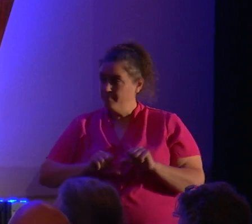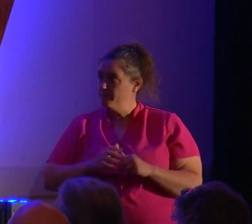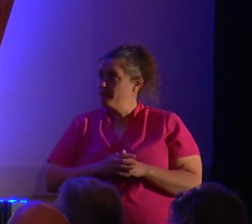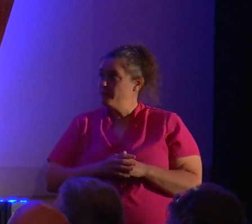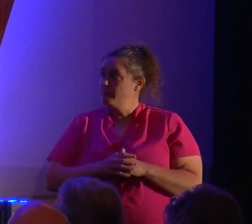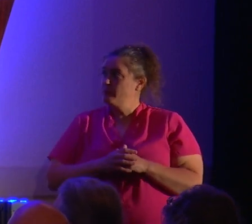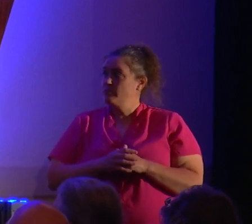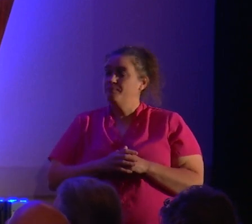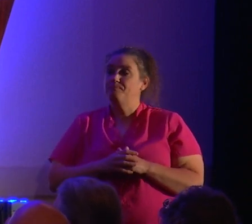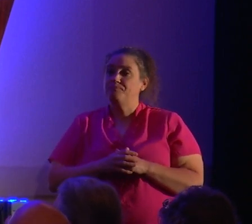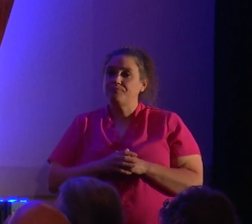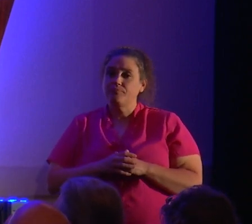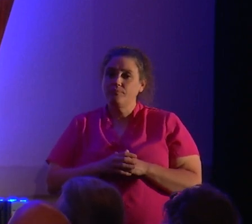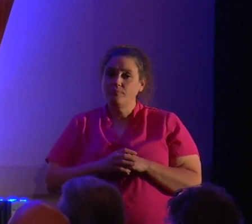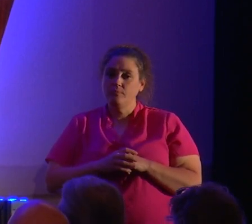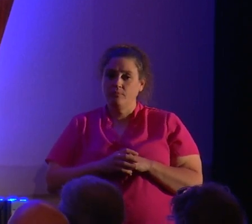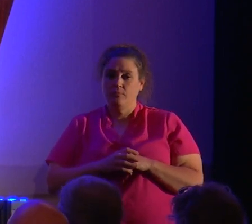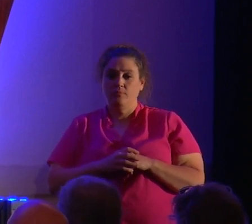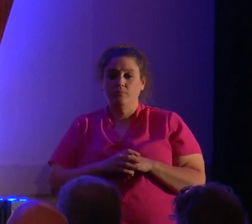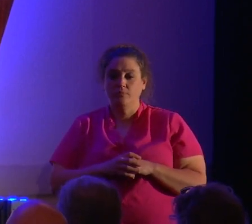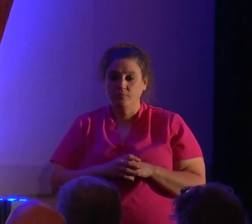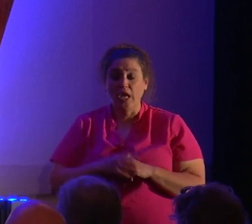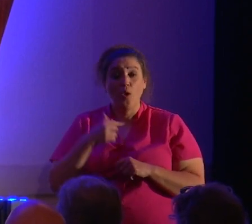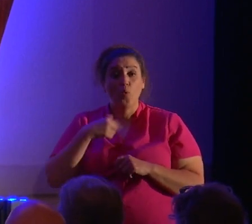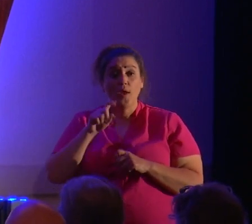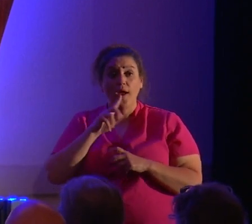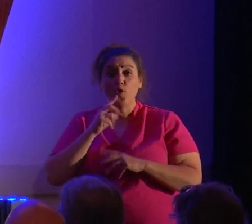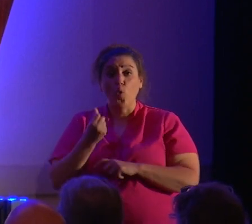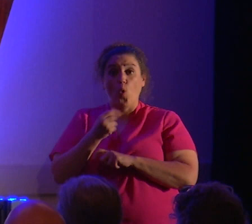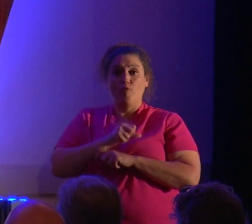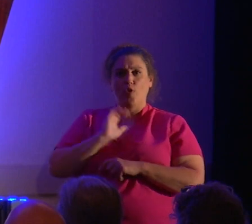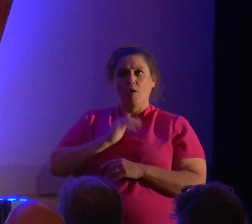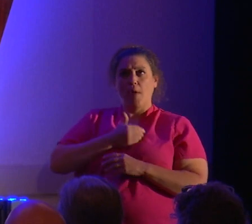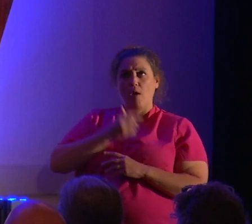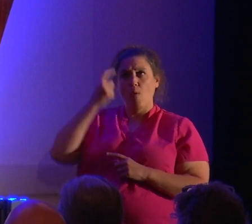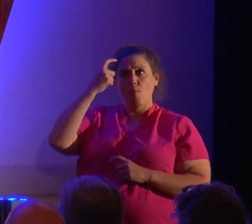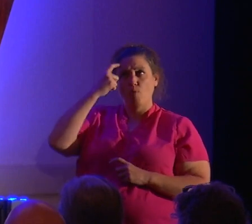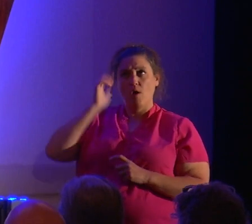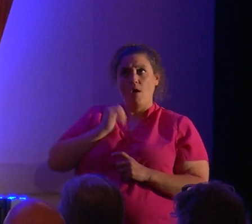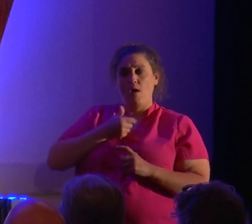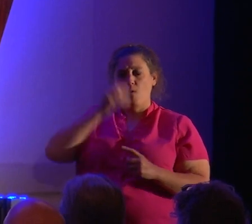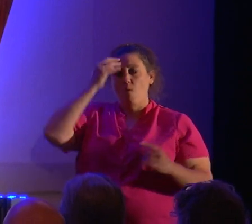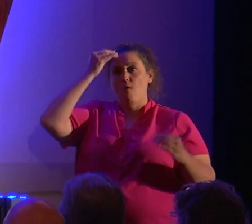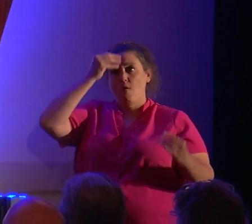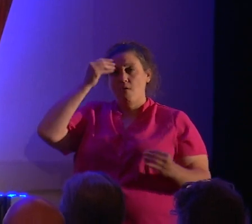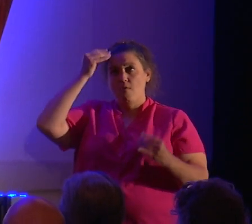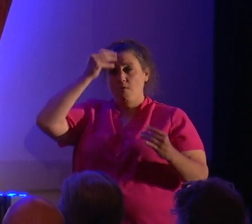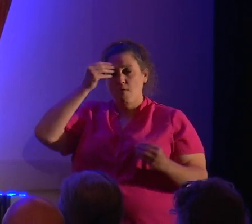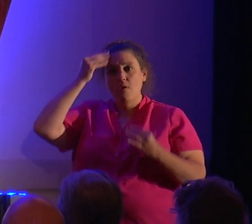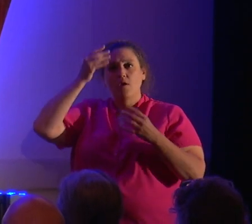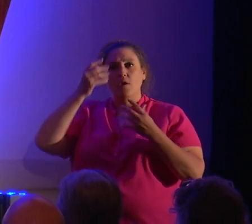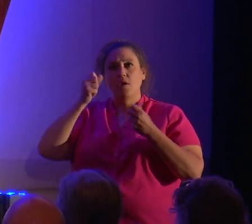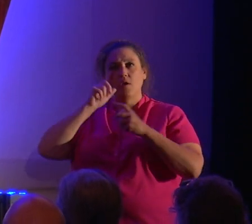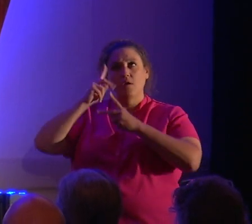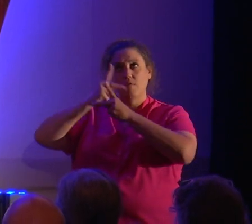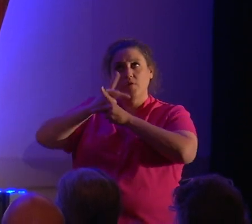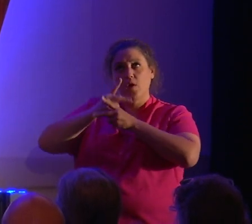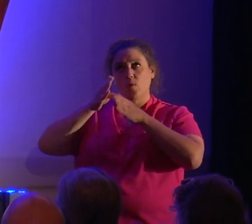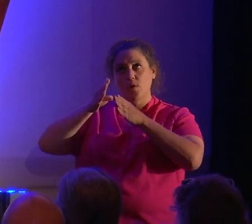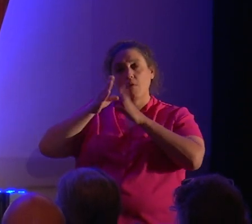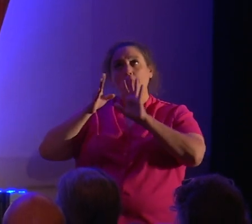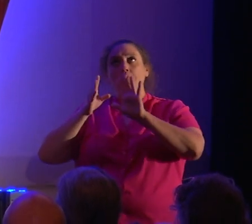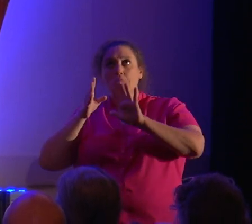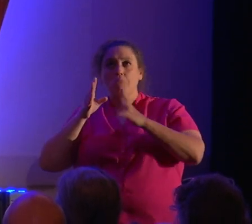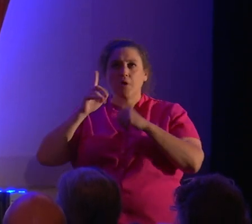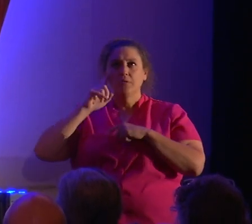overcame was our own brains and our own muddled thinking. We came up with a methodology to say, yeah, that sounds like